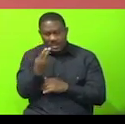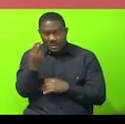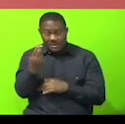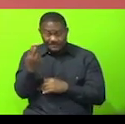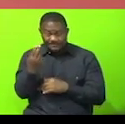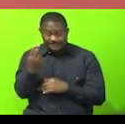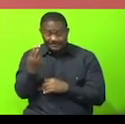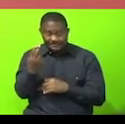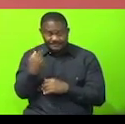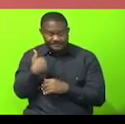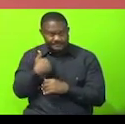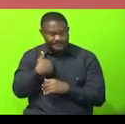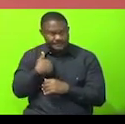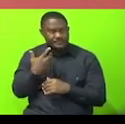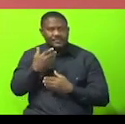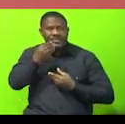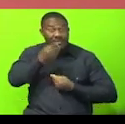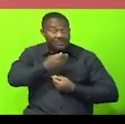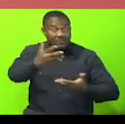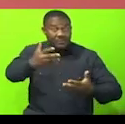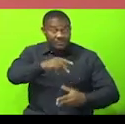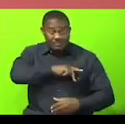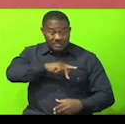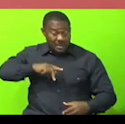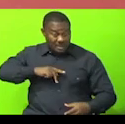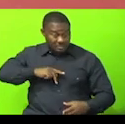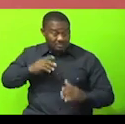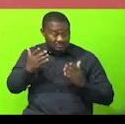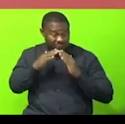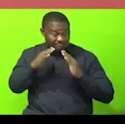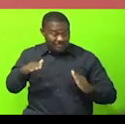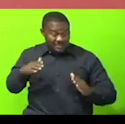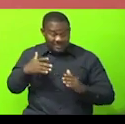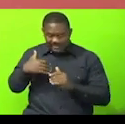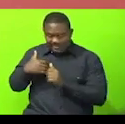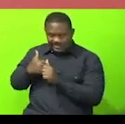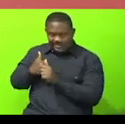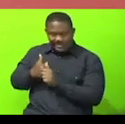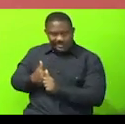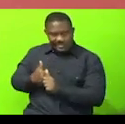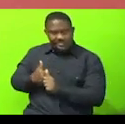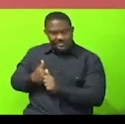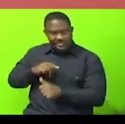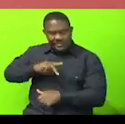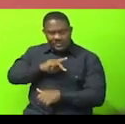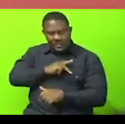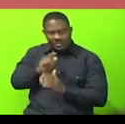I informed the House, Person to Standing Order 18,